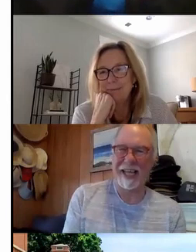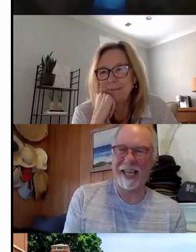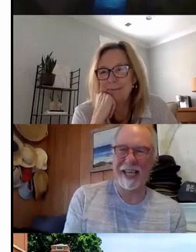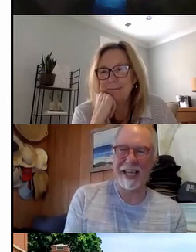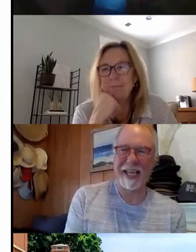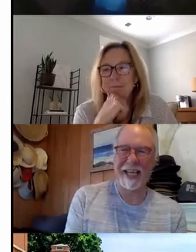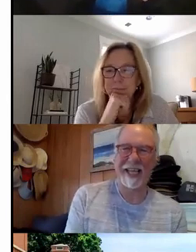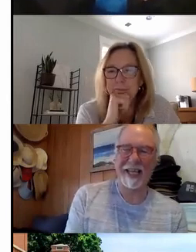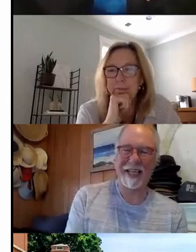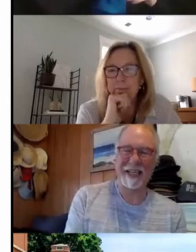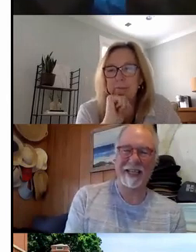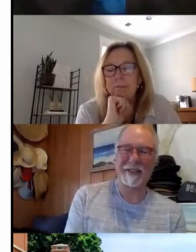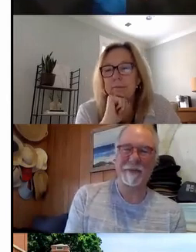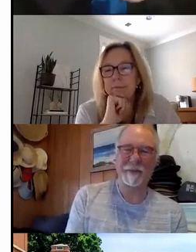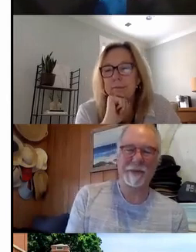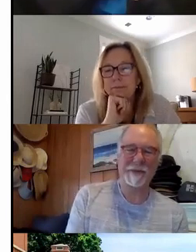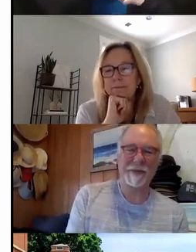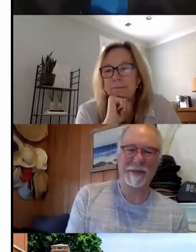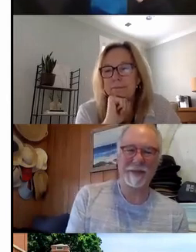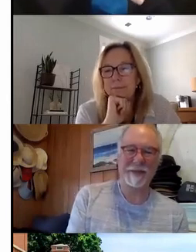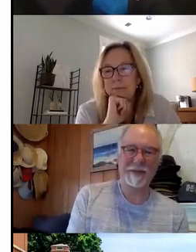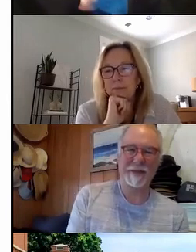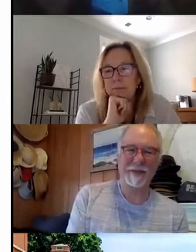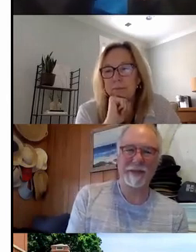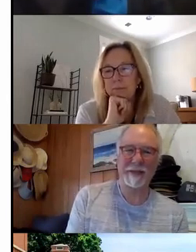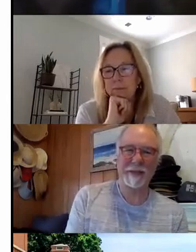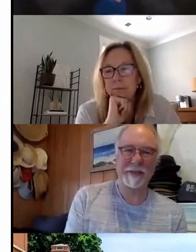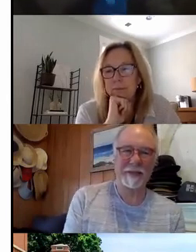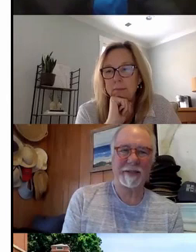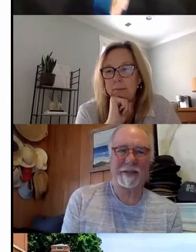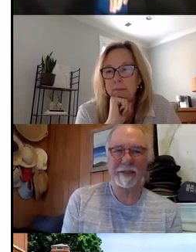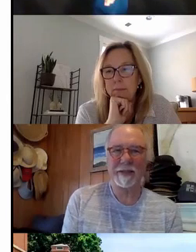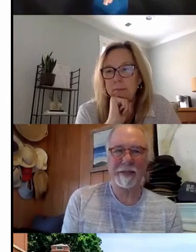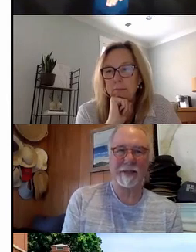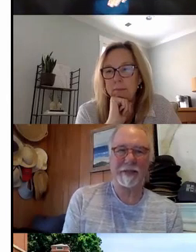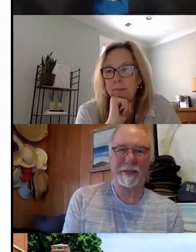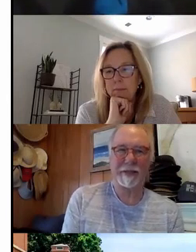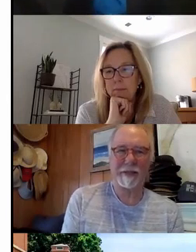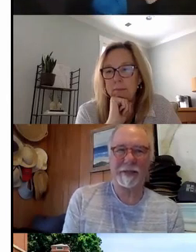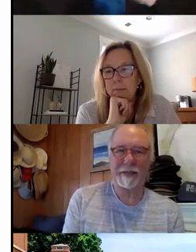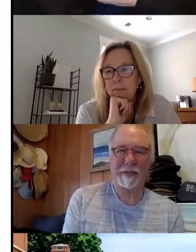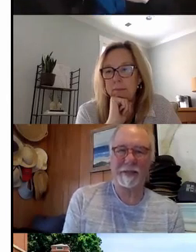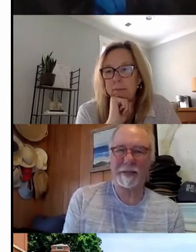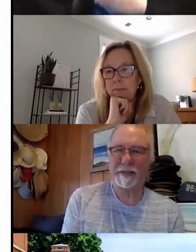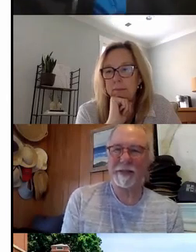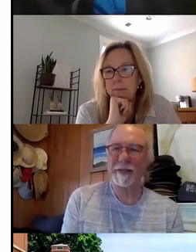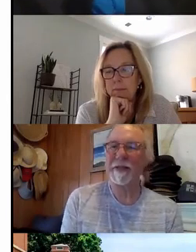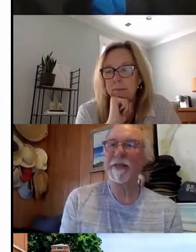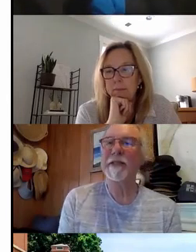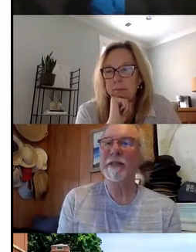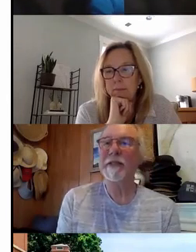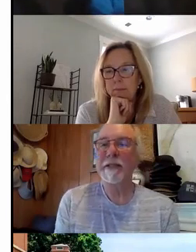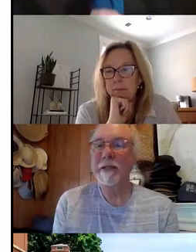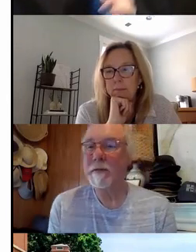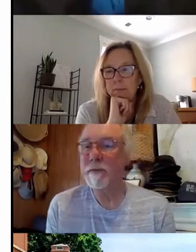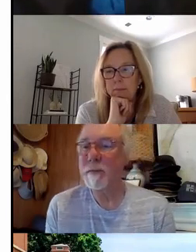sure all the students have access, that is actually when Kirsten had mentioned, we are building in our pre-ETS language into the